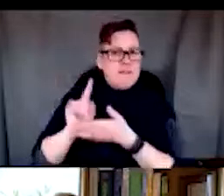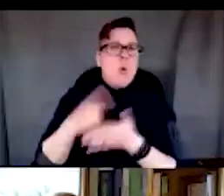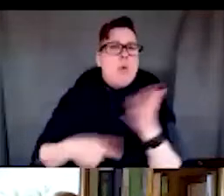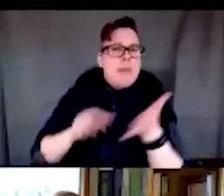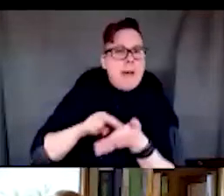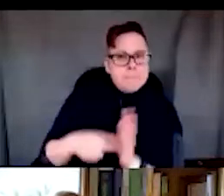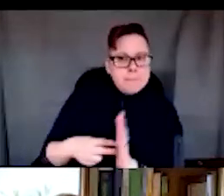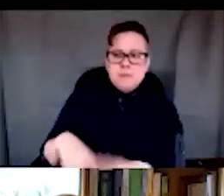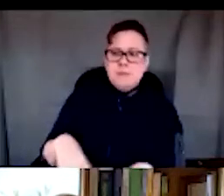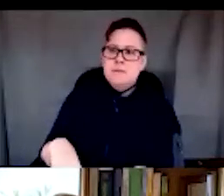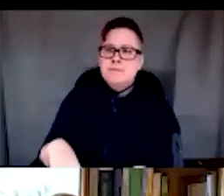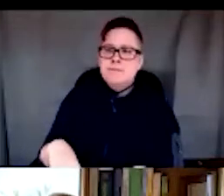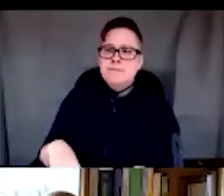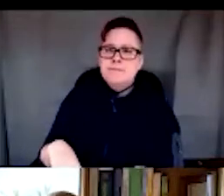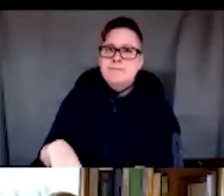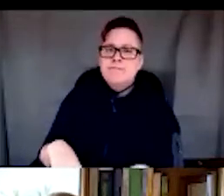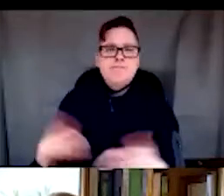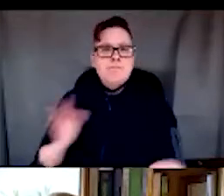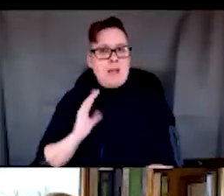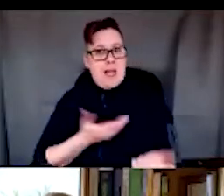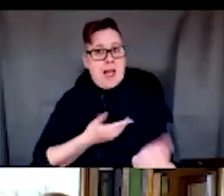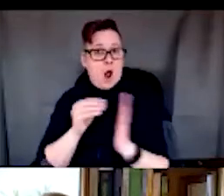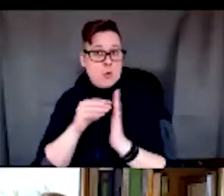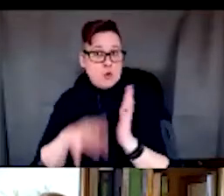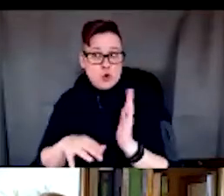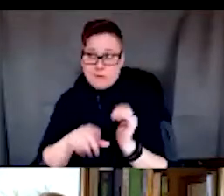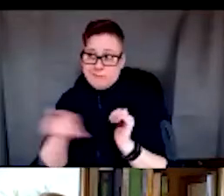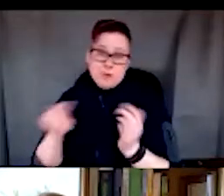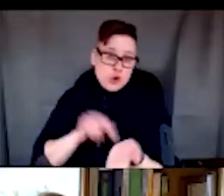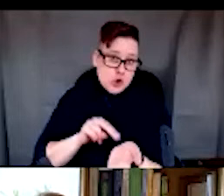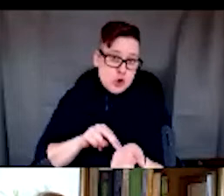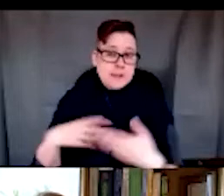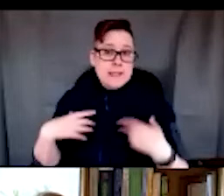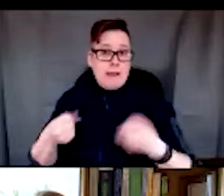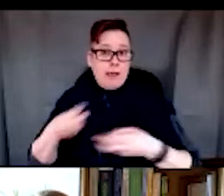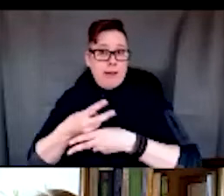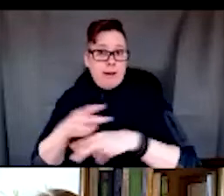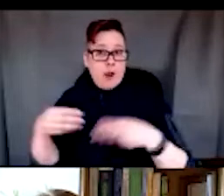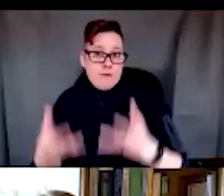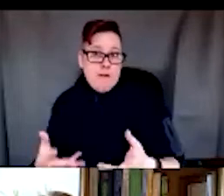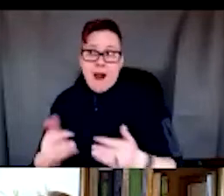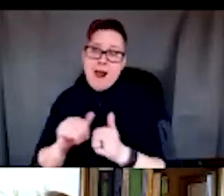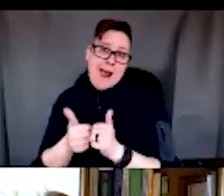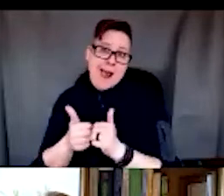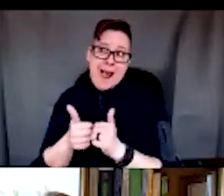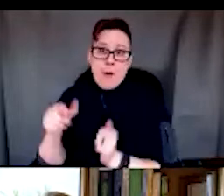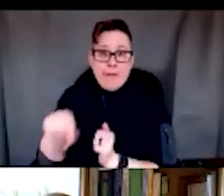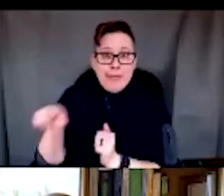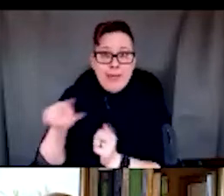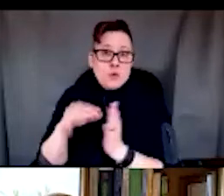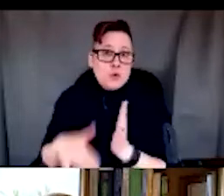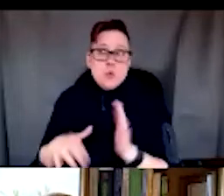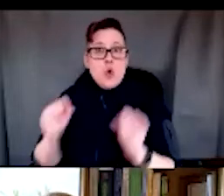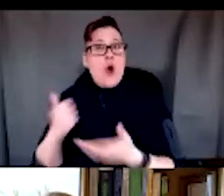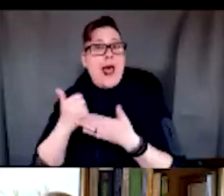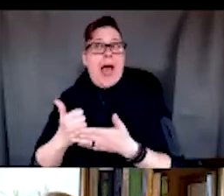might, you know, our students as nurses and healthcare providers perhaps be change